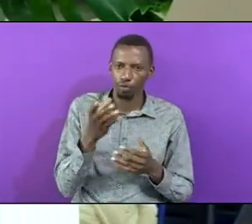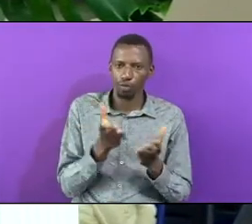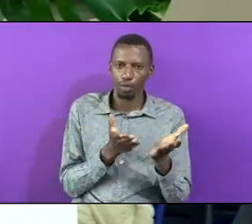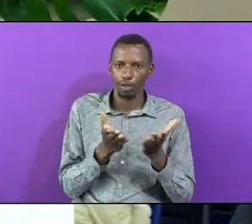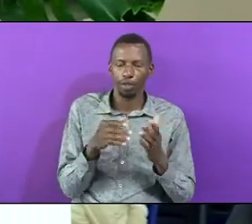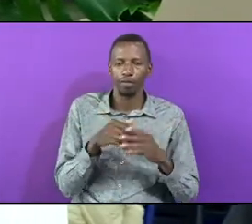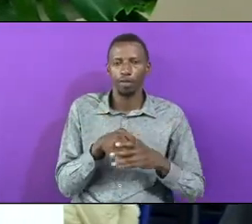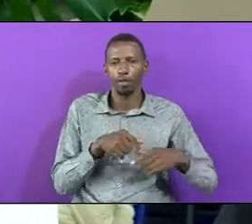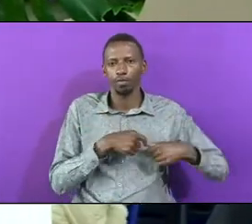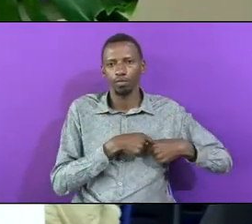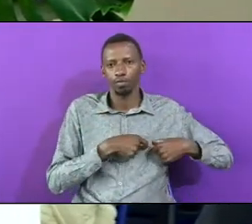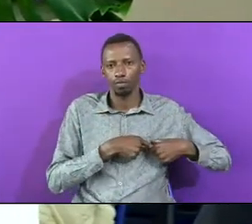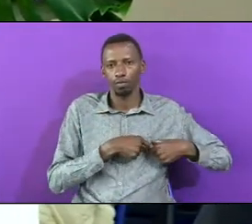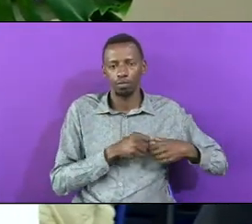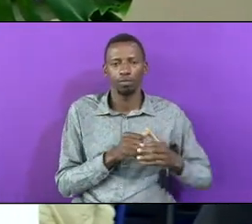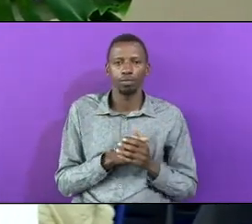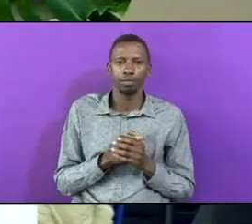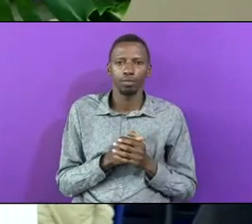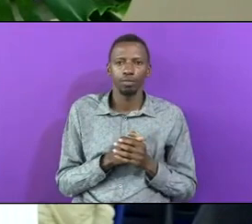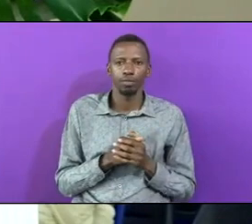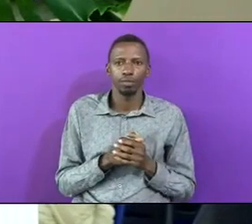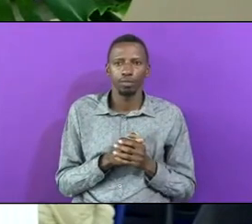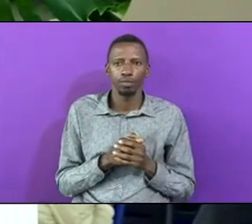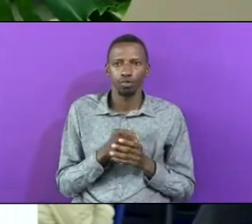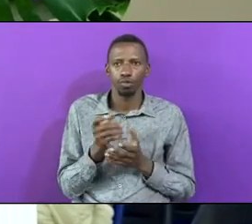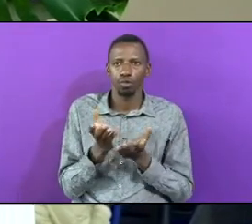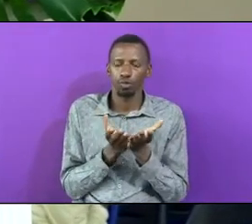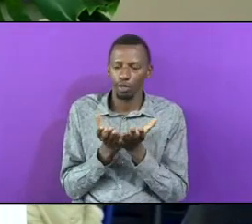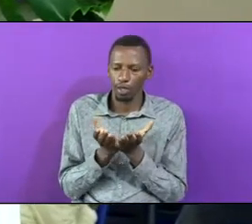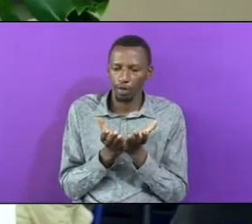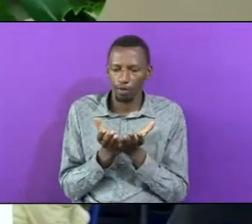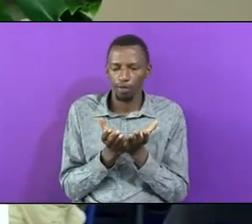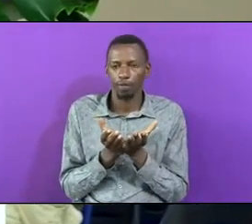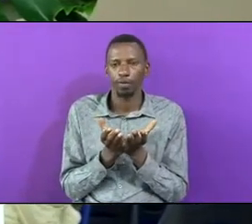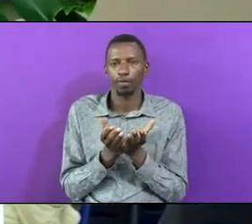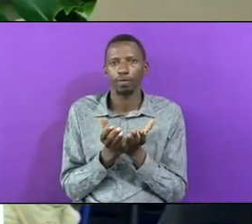Deaconry You Serve In Development You Serve